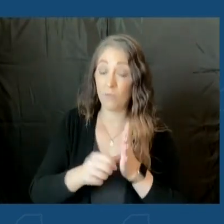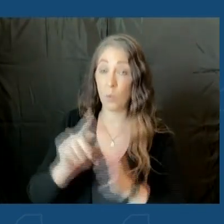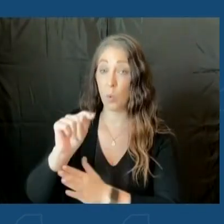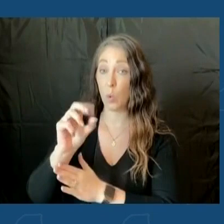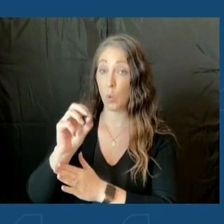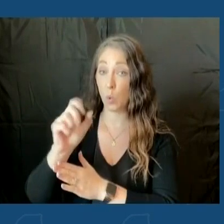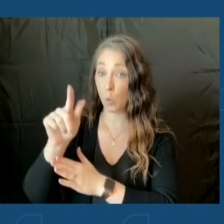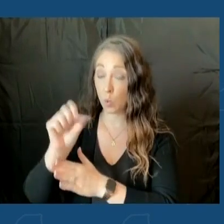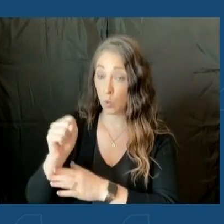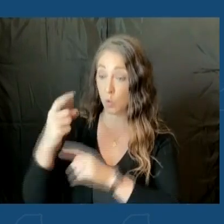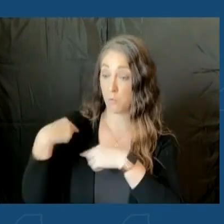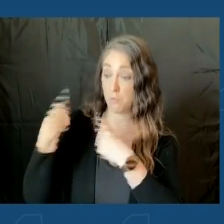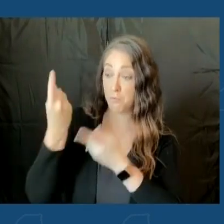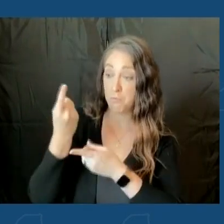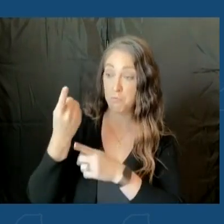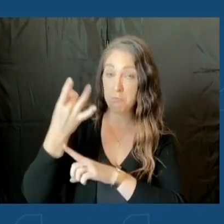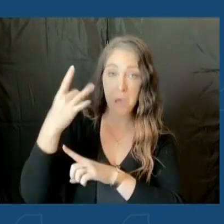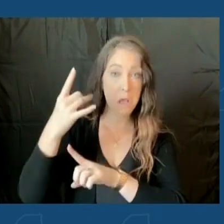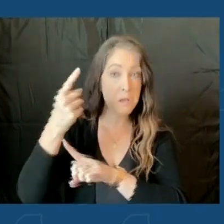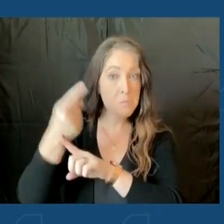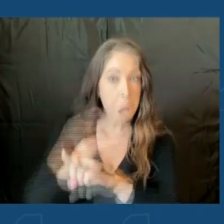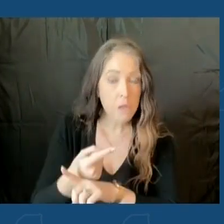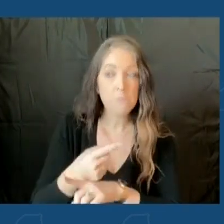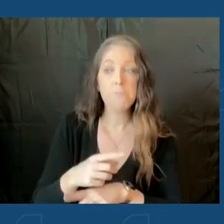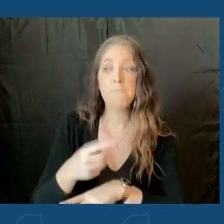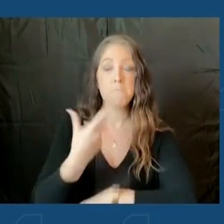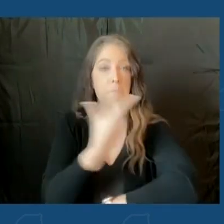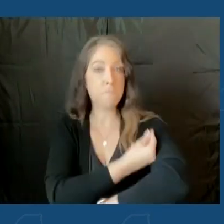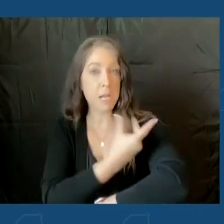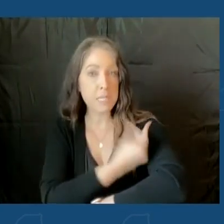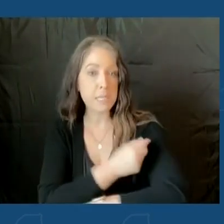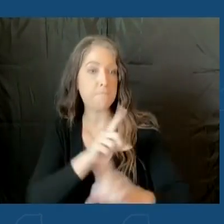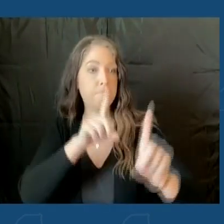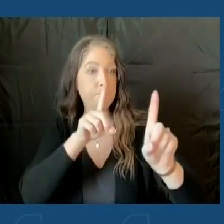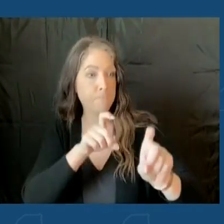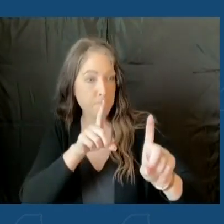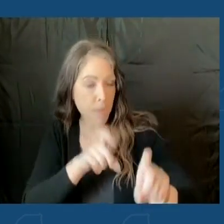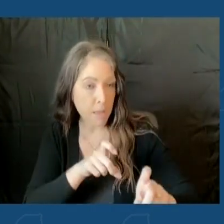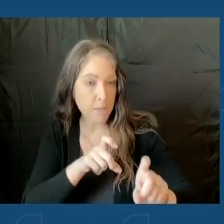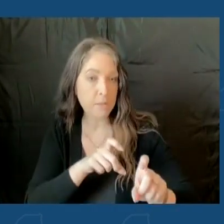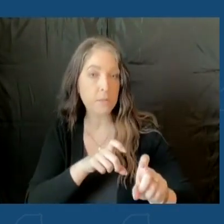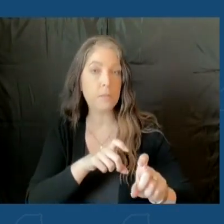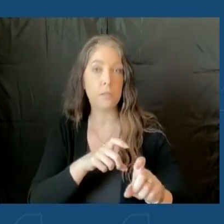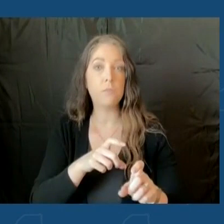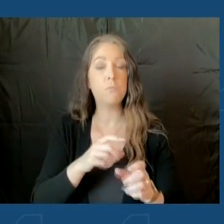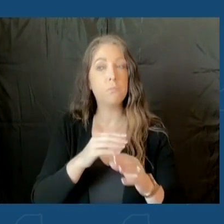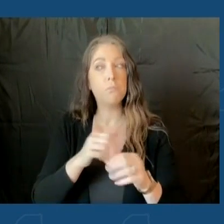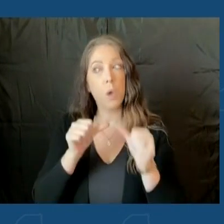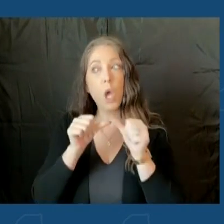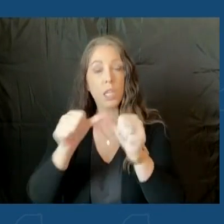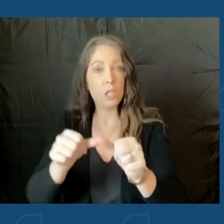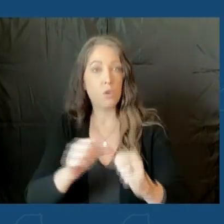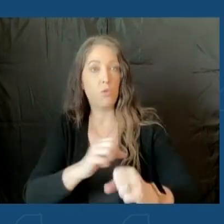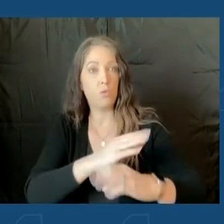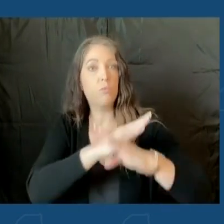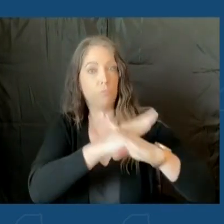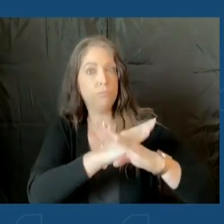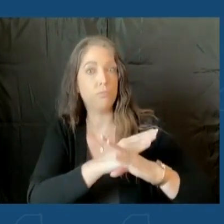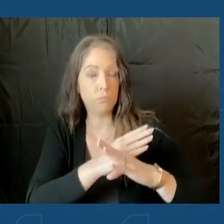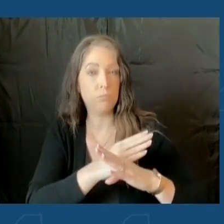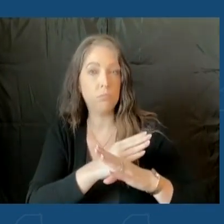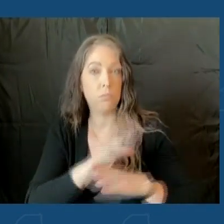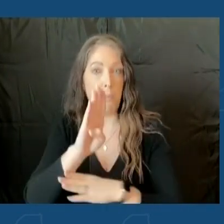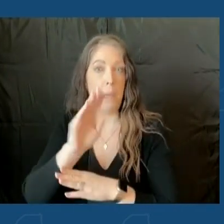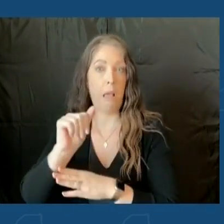18 months, vaccines, treatments, our diagnostic tests, they continue to work against BA5. And probably the most